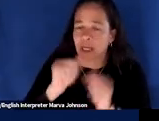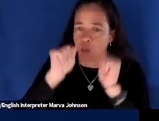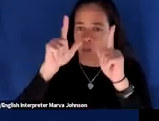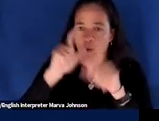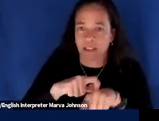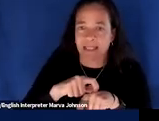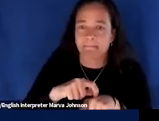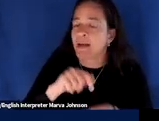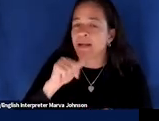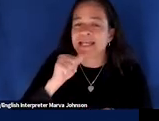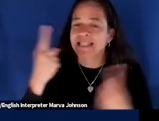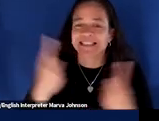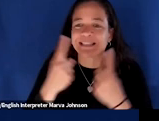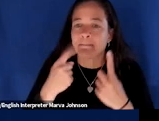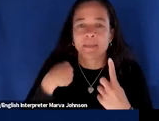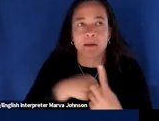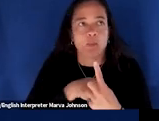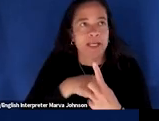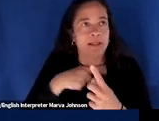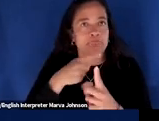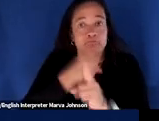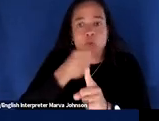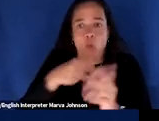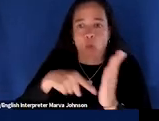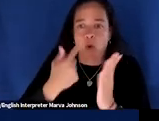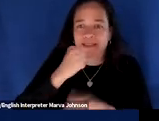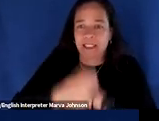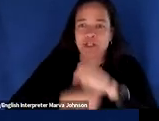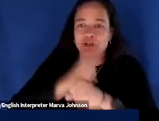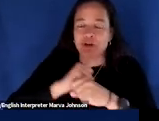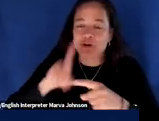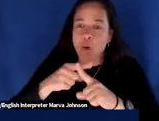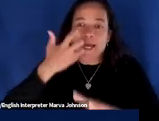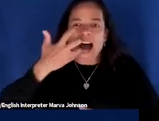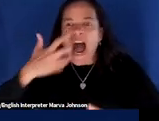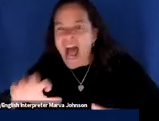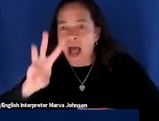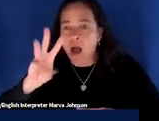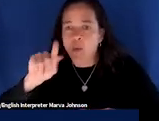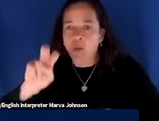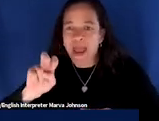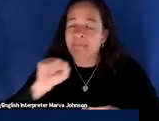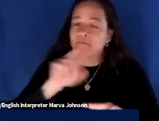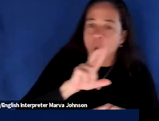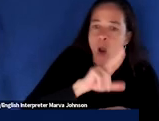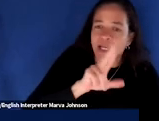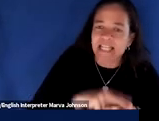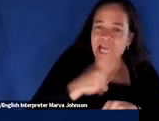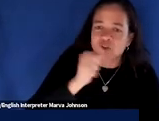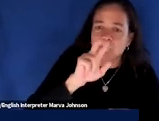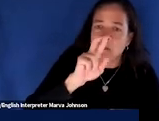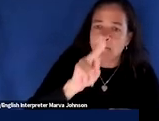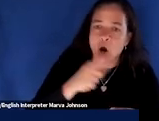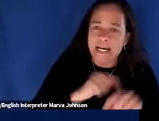encounter once a year in a heat wave or once a year when we go to a national park it has to be like i said at the beginning our baseline